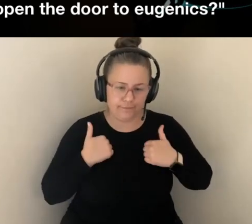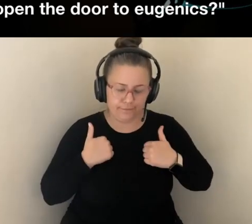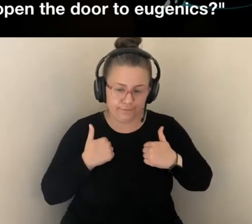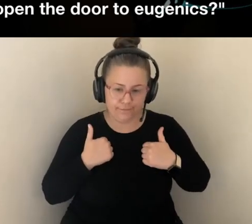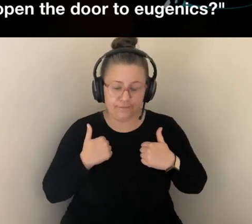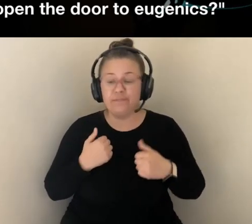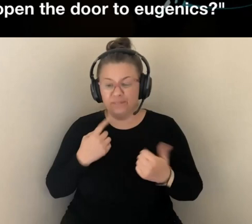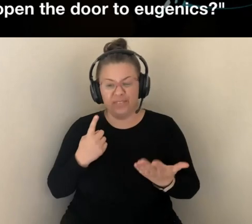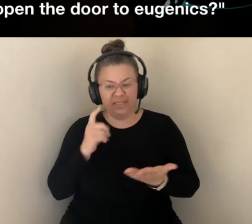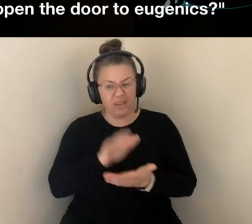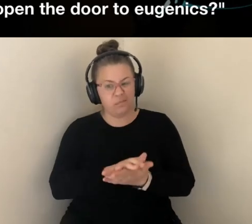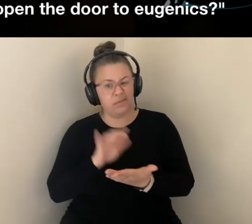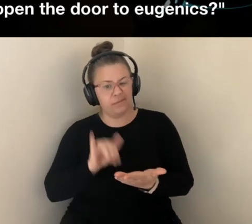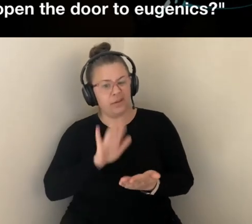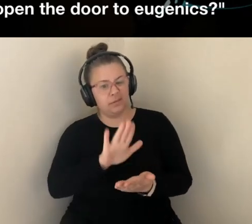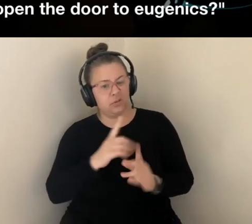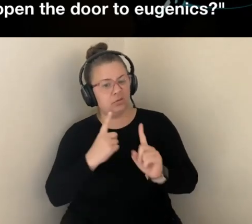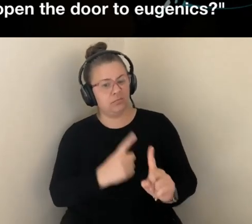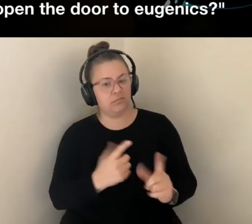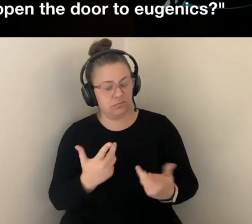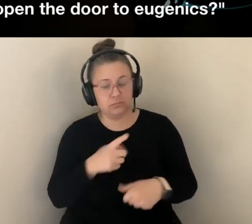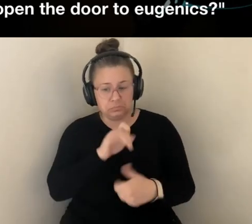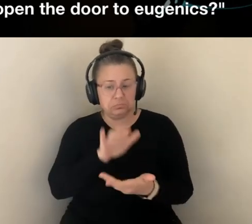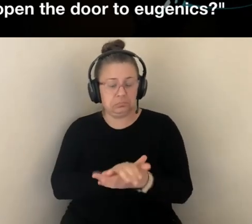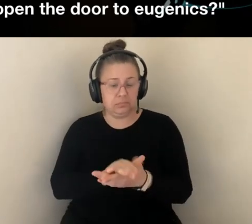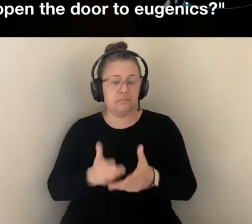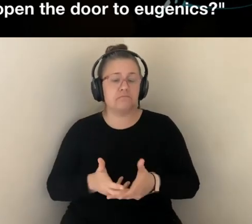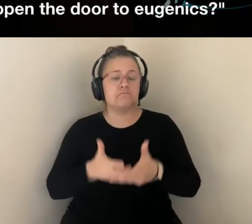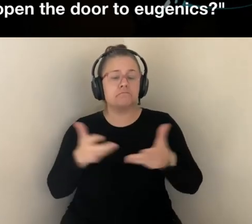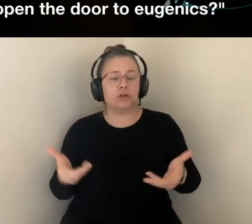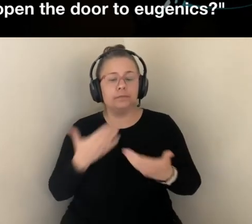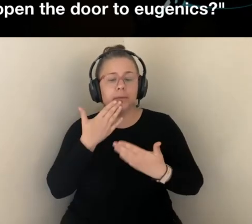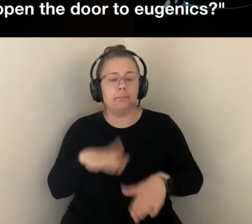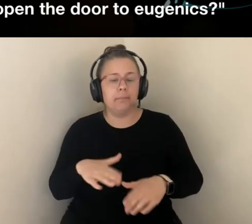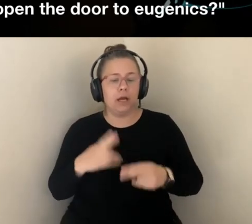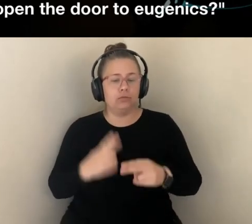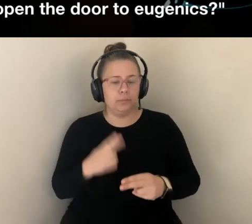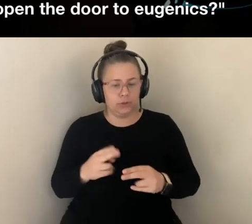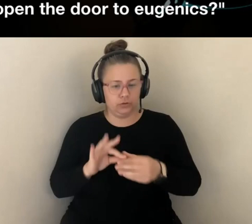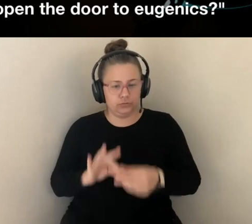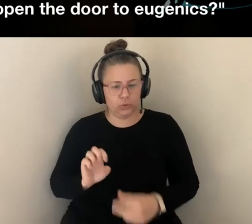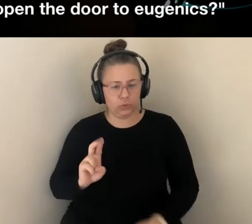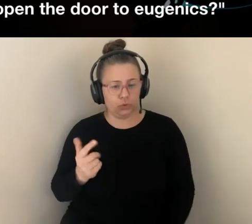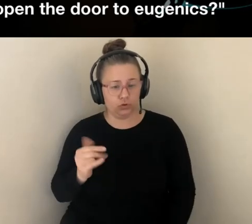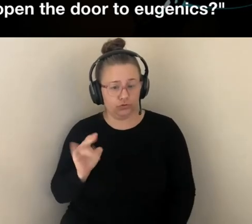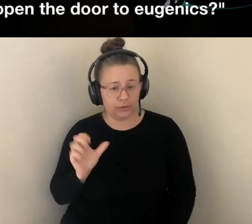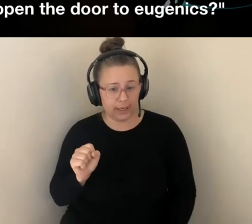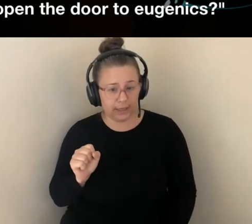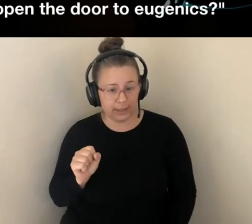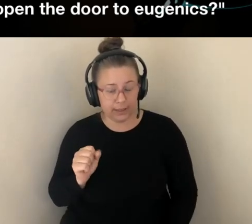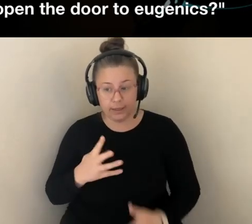AIM, RIGHT? SO THAT THEY CONCLUDE THAT MUCH OF THE BAD REPUTATION OF EUGENICS IS TRACEABLE TO